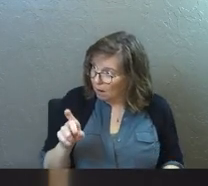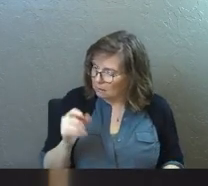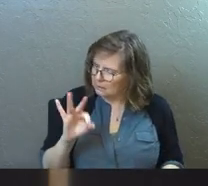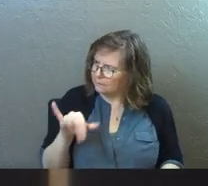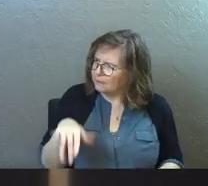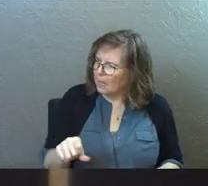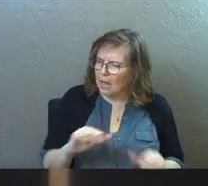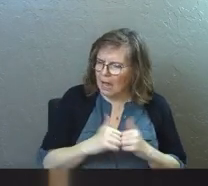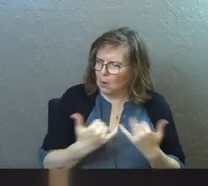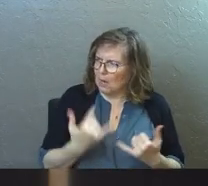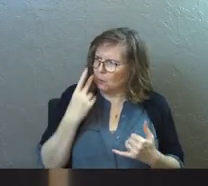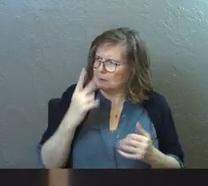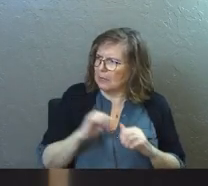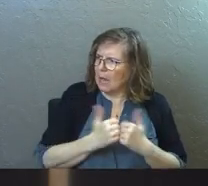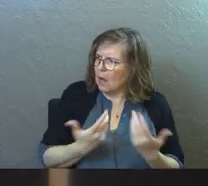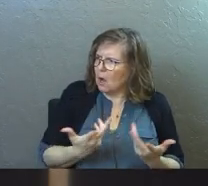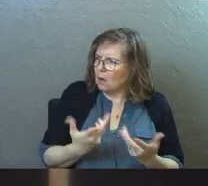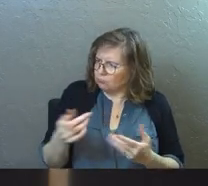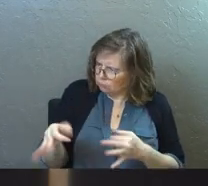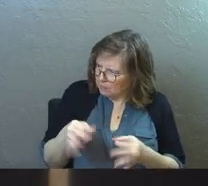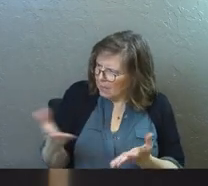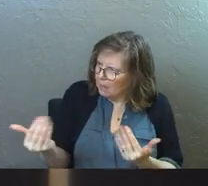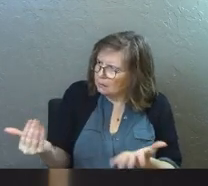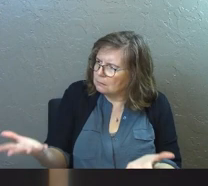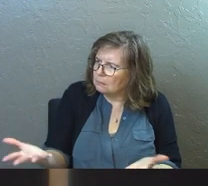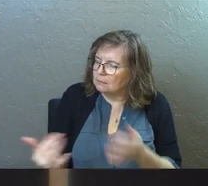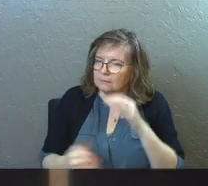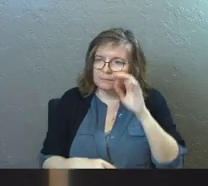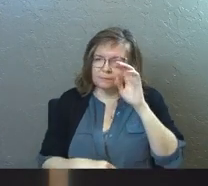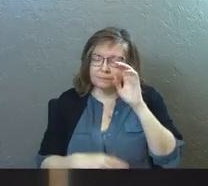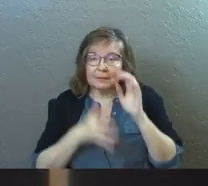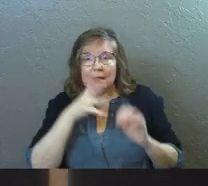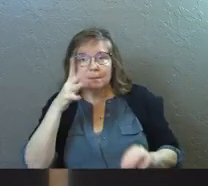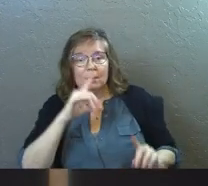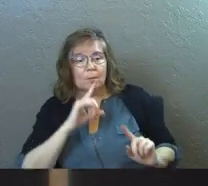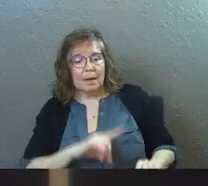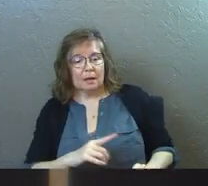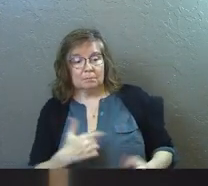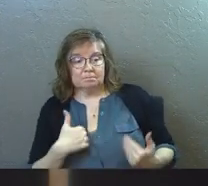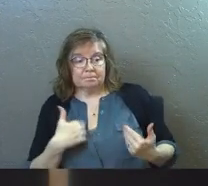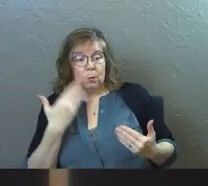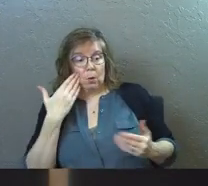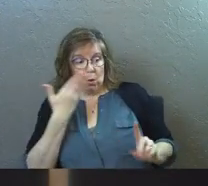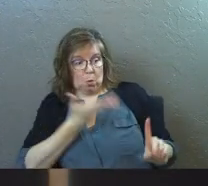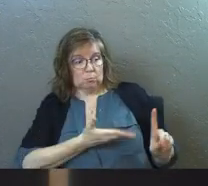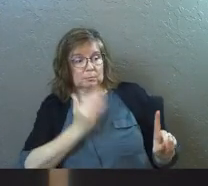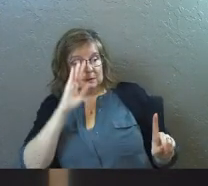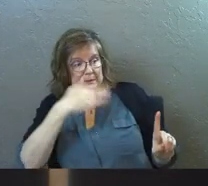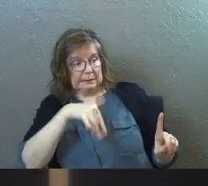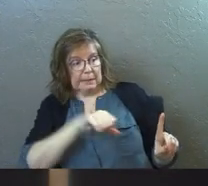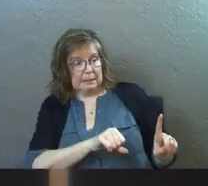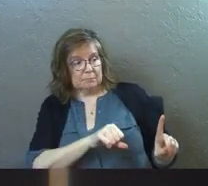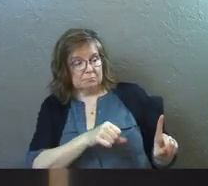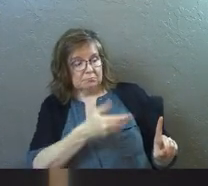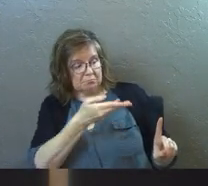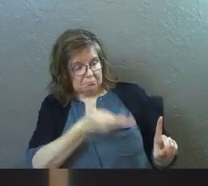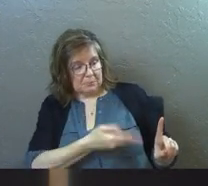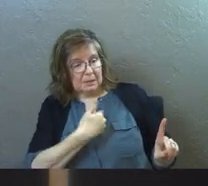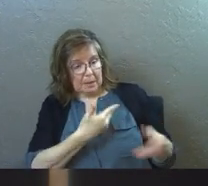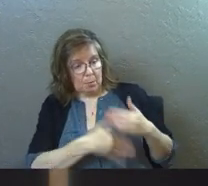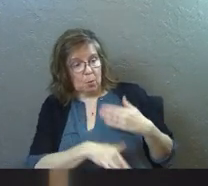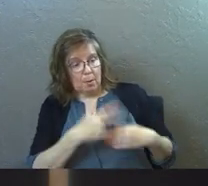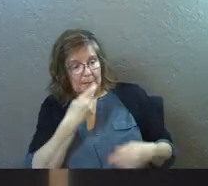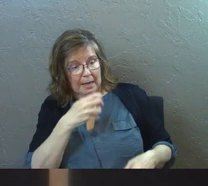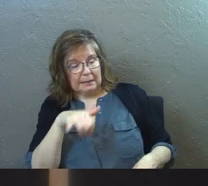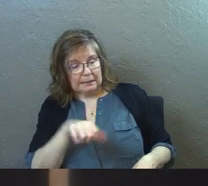If so, how can he now see? You explain this to us. His parents replied, we know this is our son. We know that he